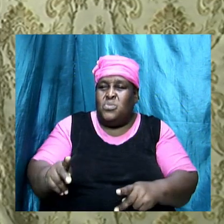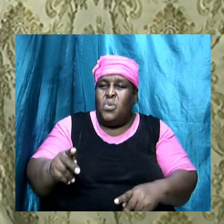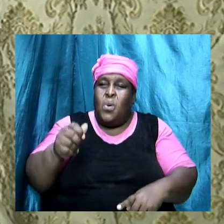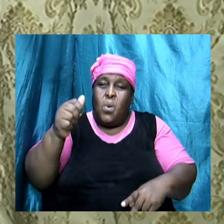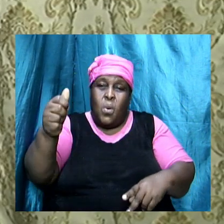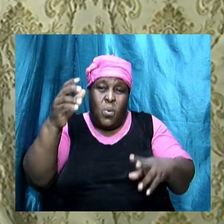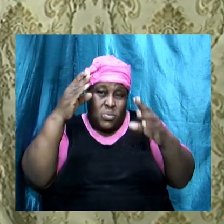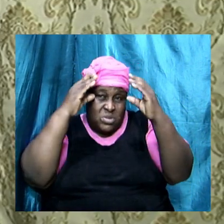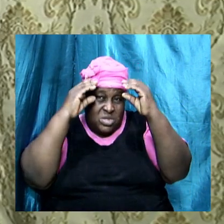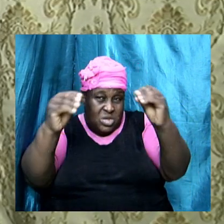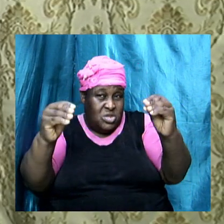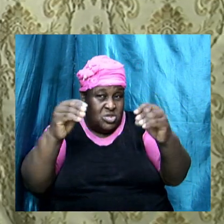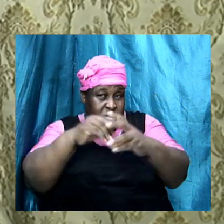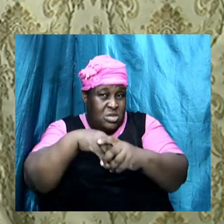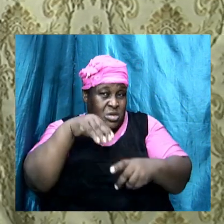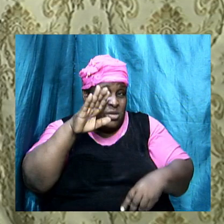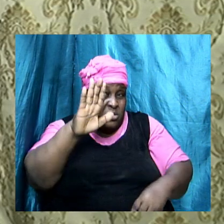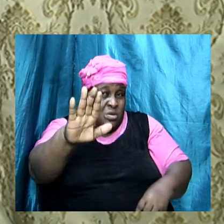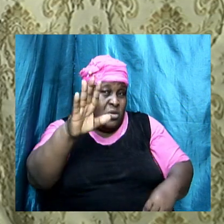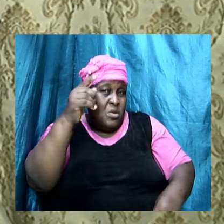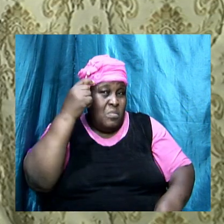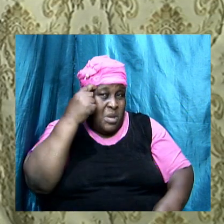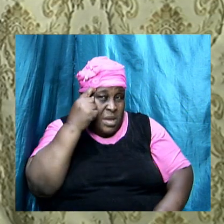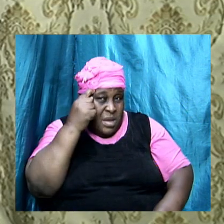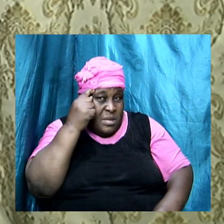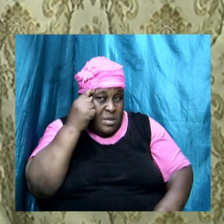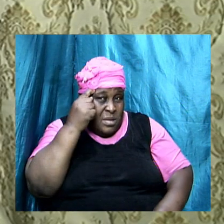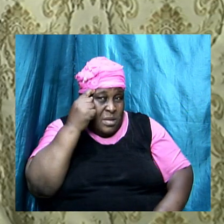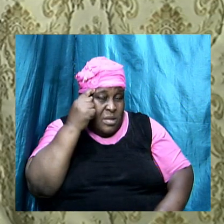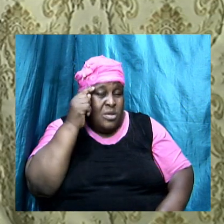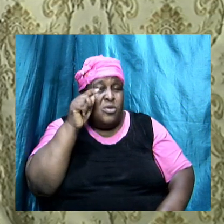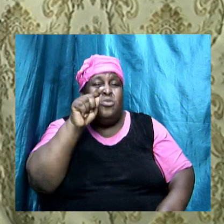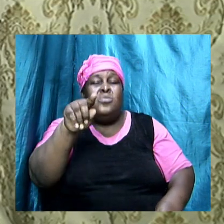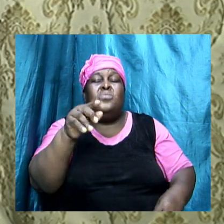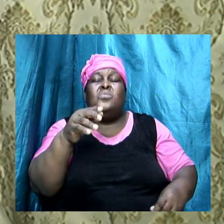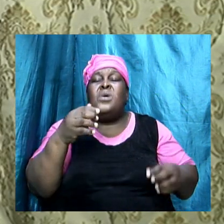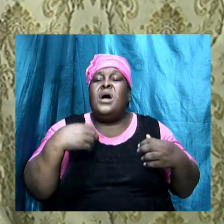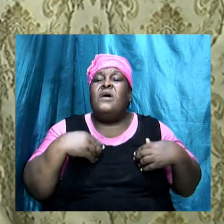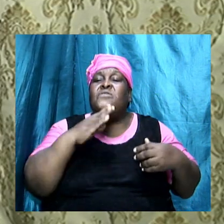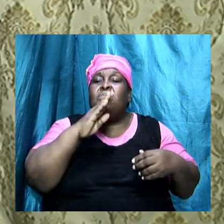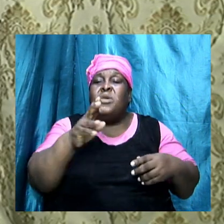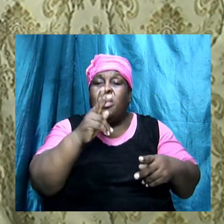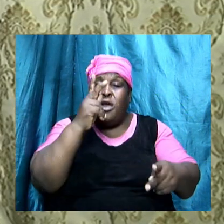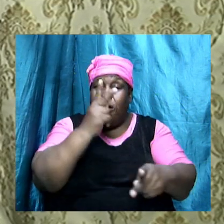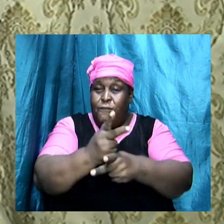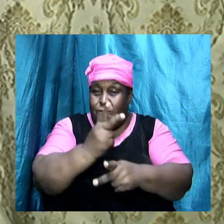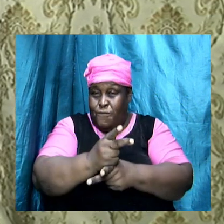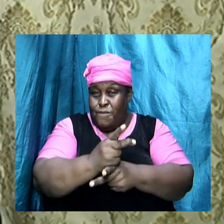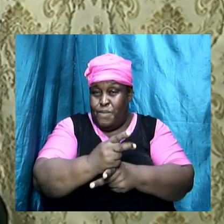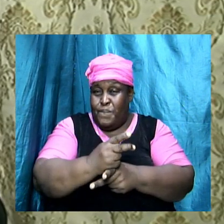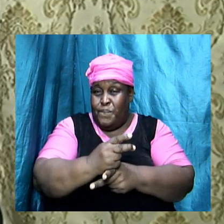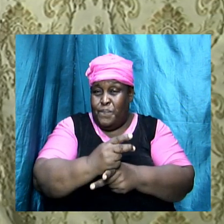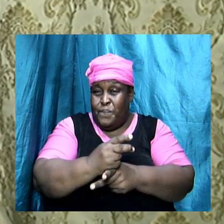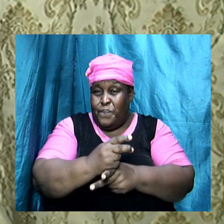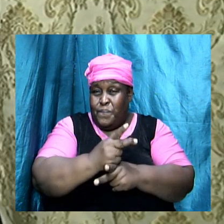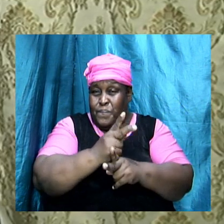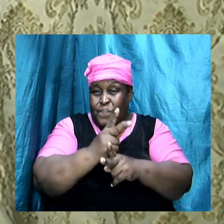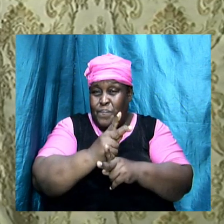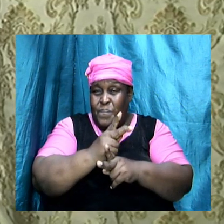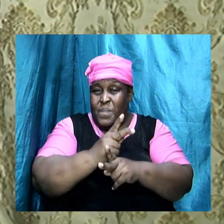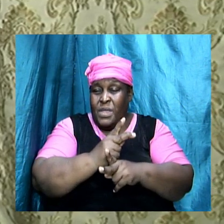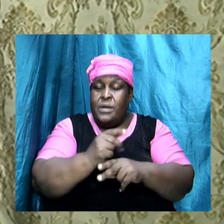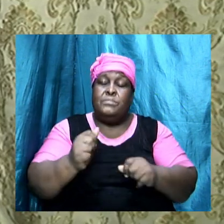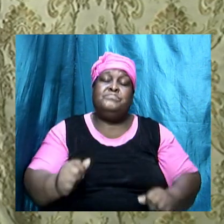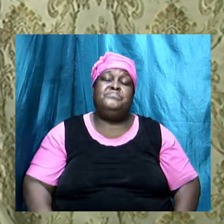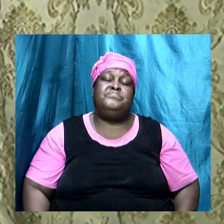church, have got to be aware of what the adversary is up to. Then we left off last week when we spoke and